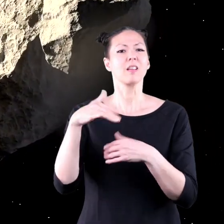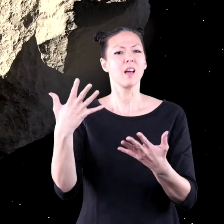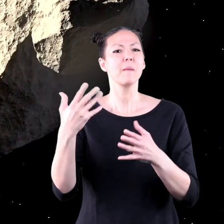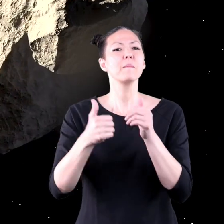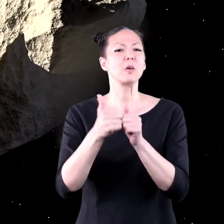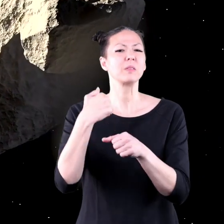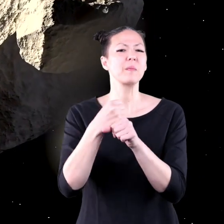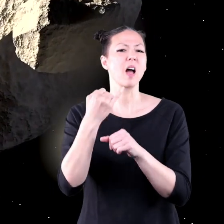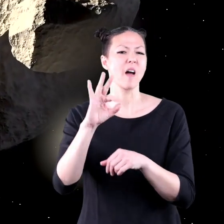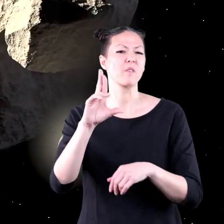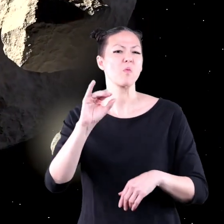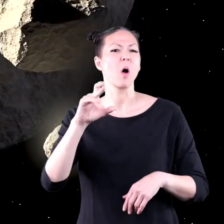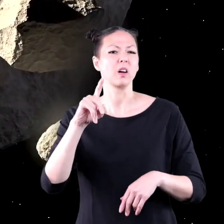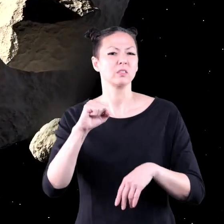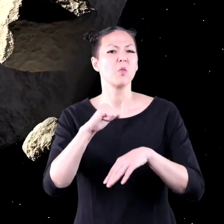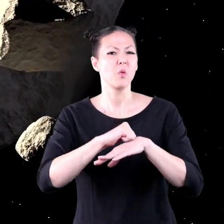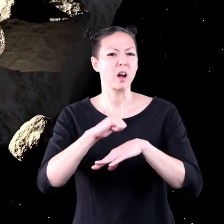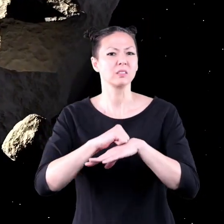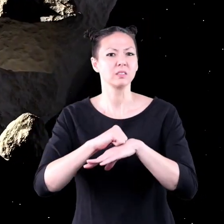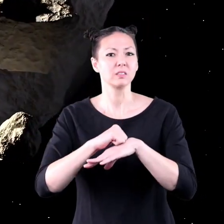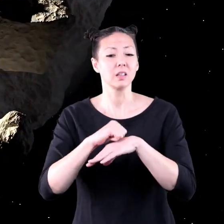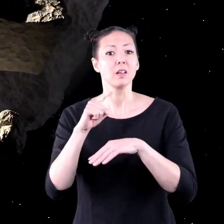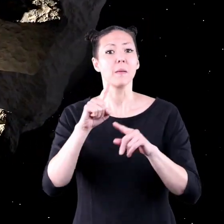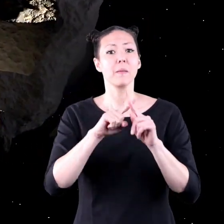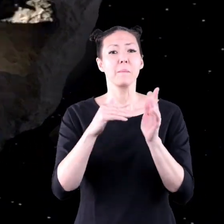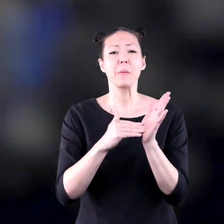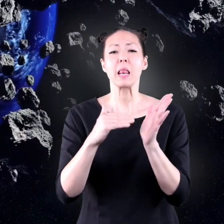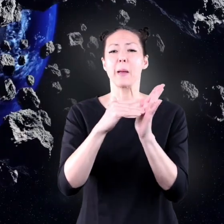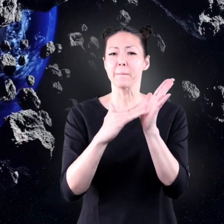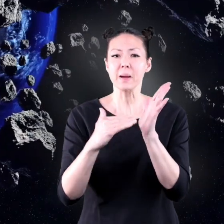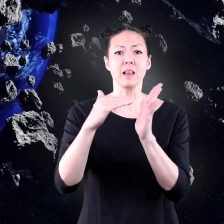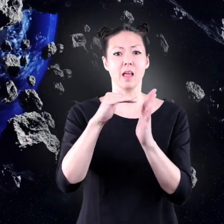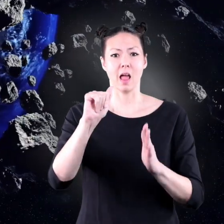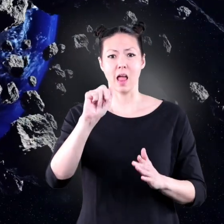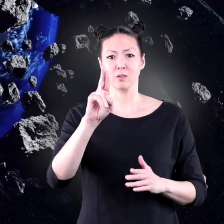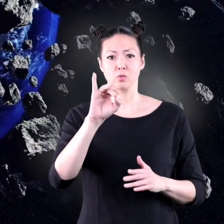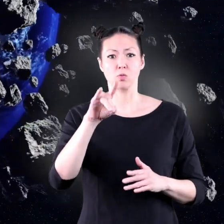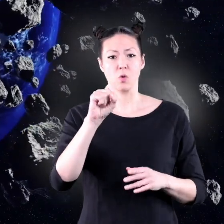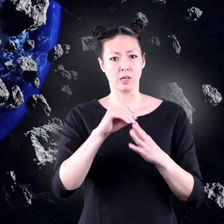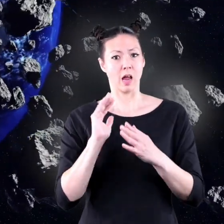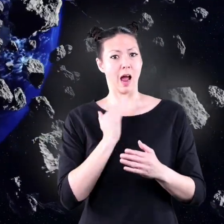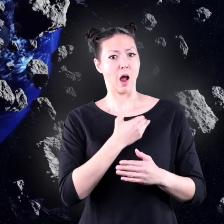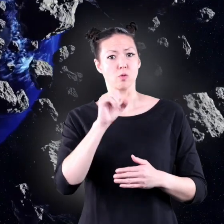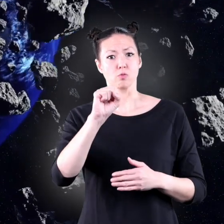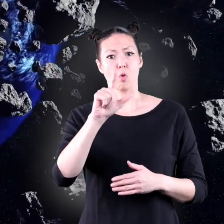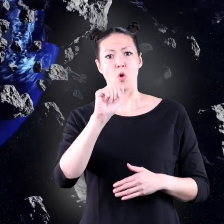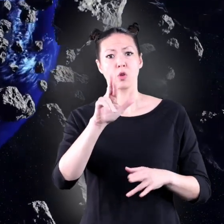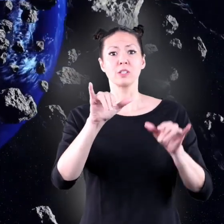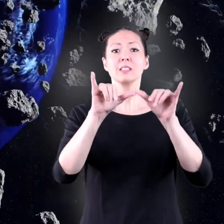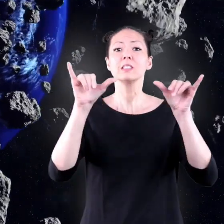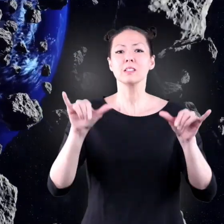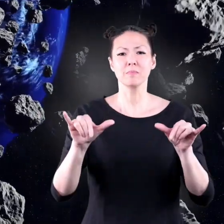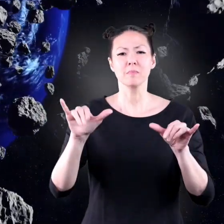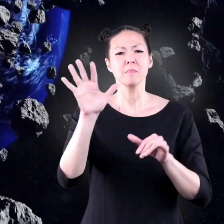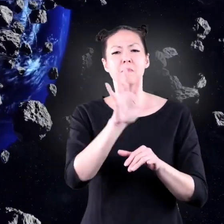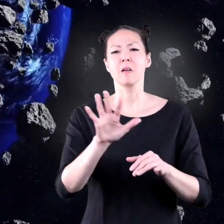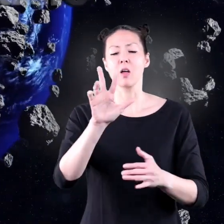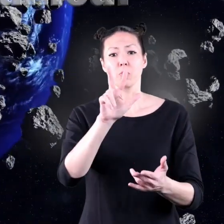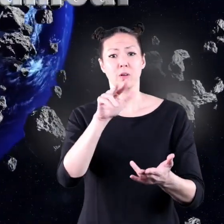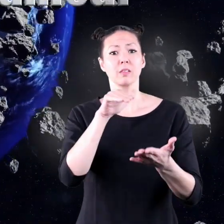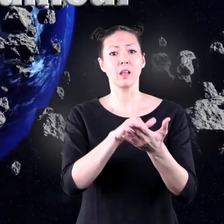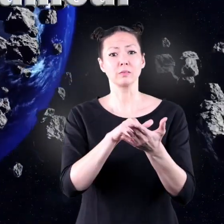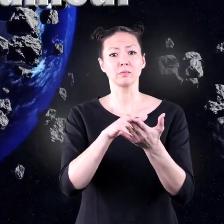contains asteroids mostly made up of rocks. There are millions of asteroids in our solar system,